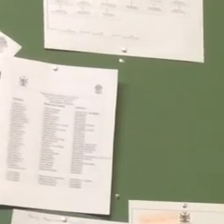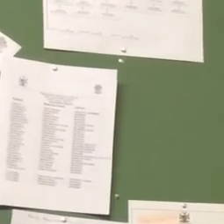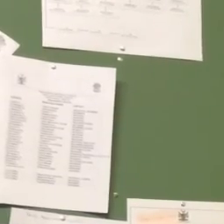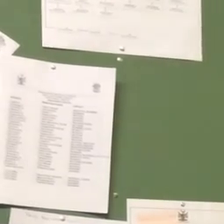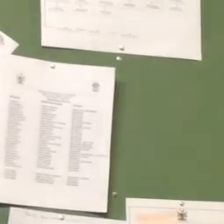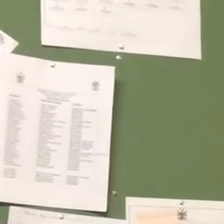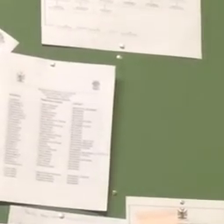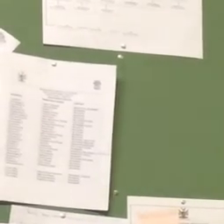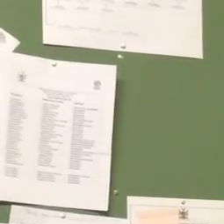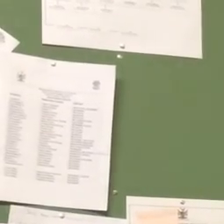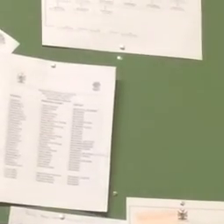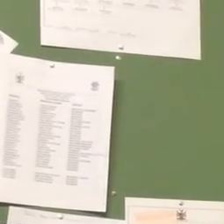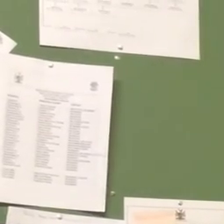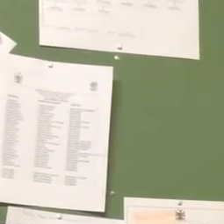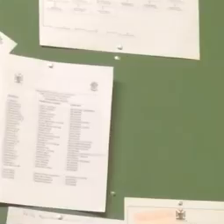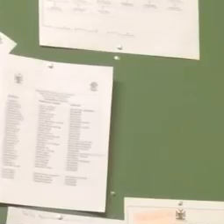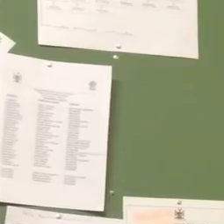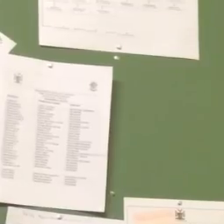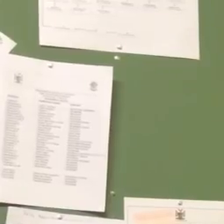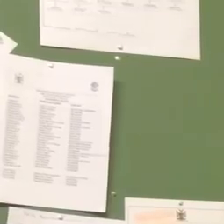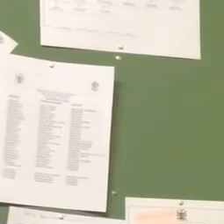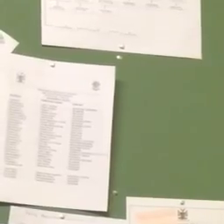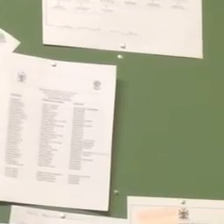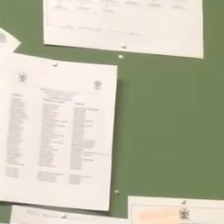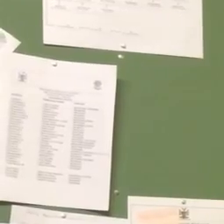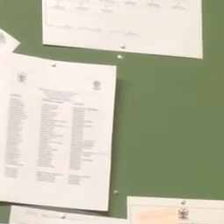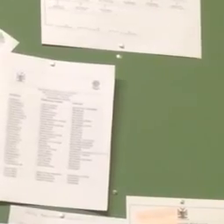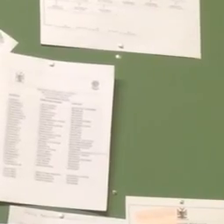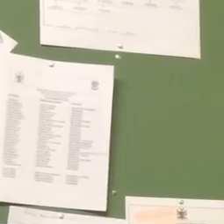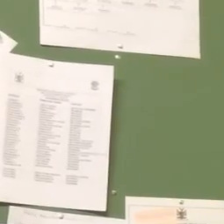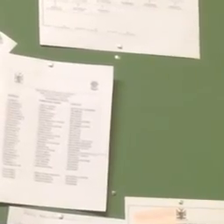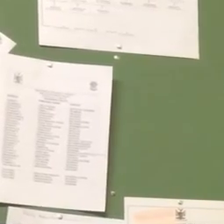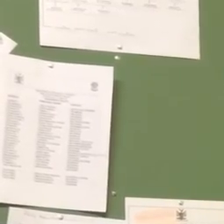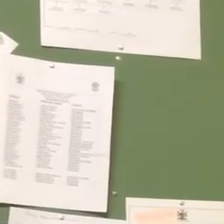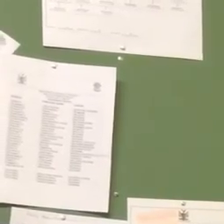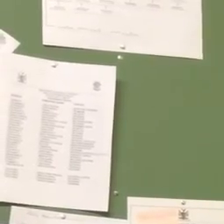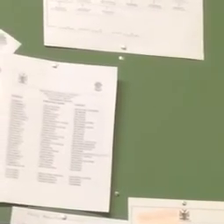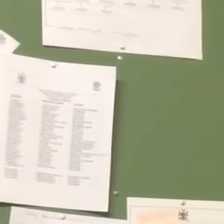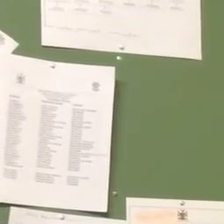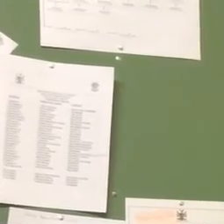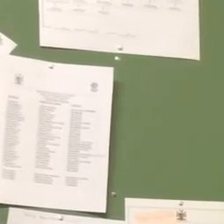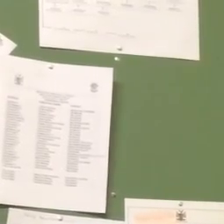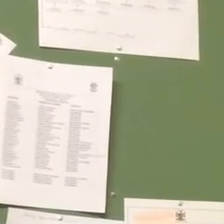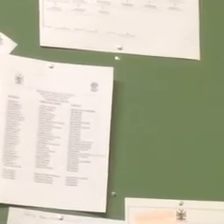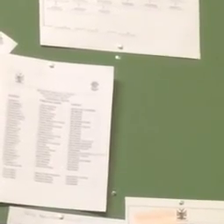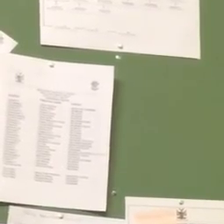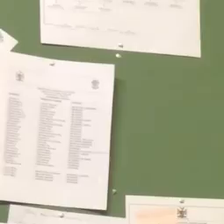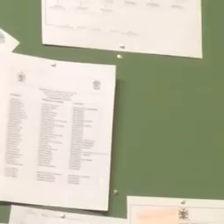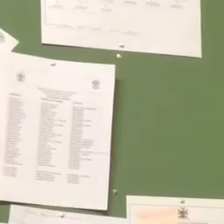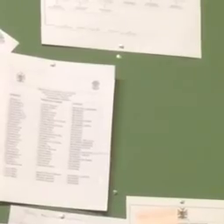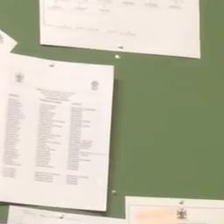week when we received these booklets um we received uh book booklets written in africans